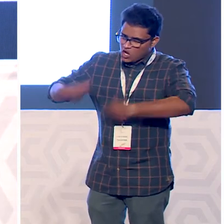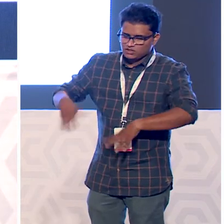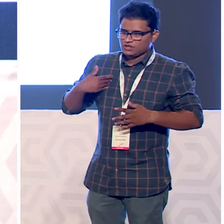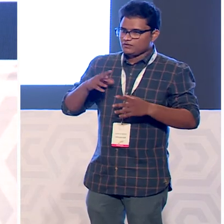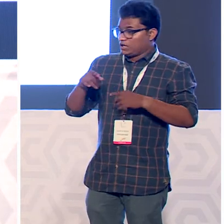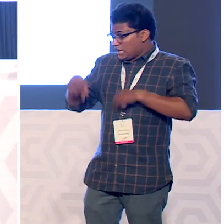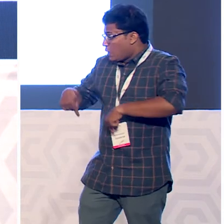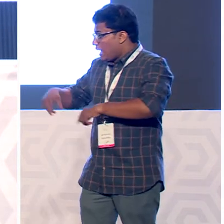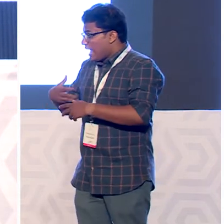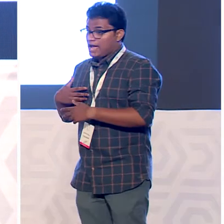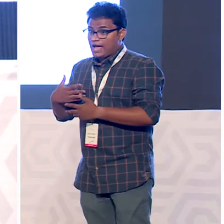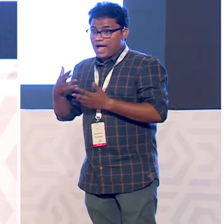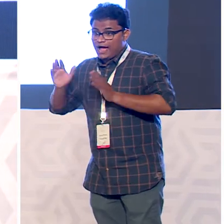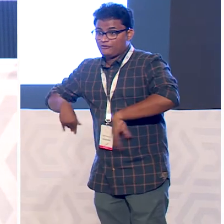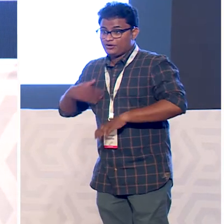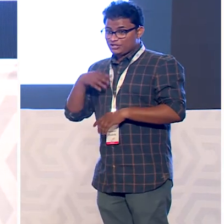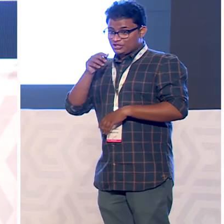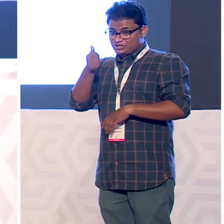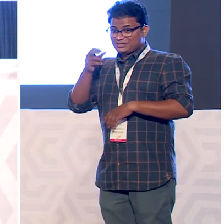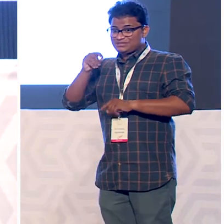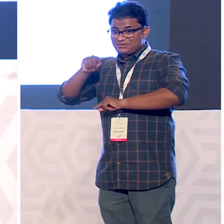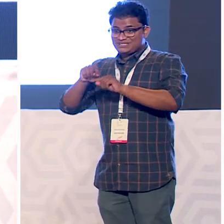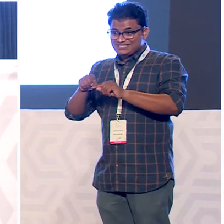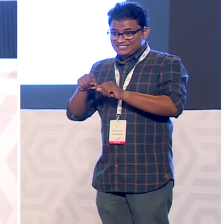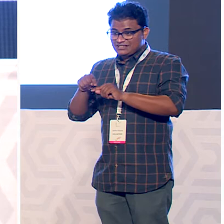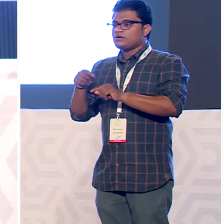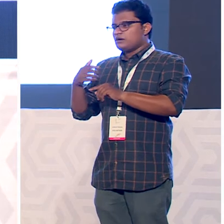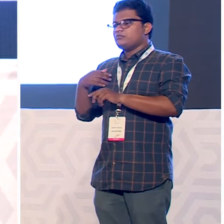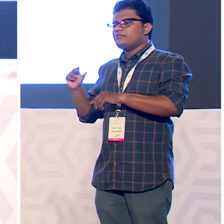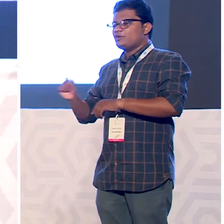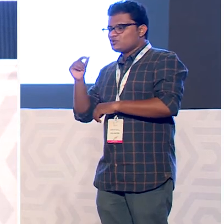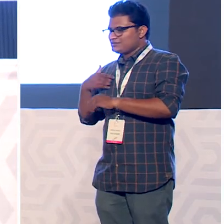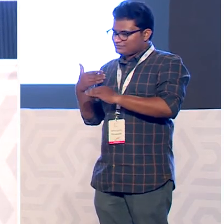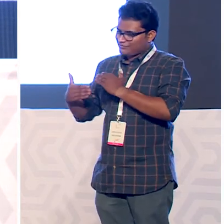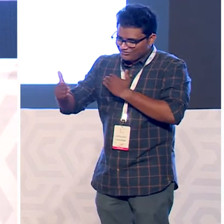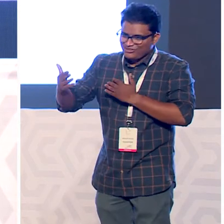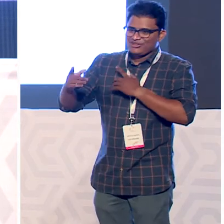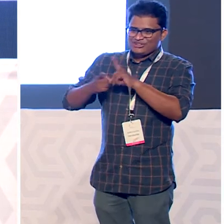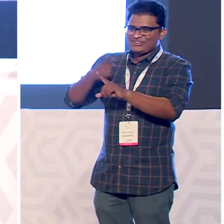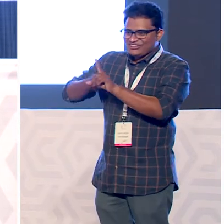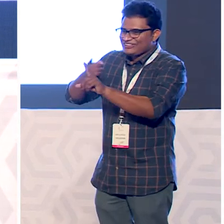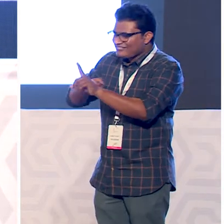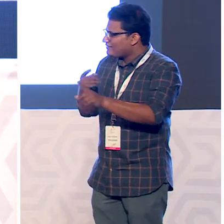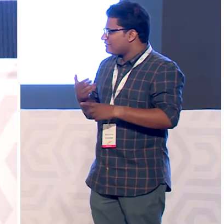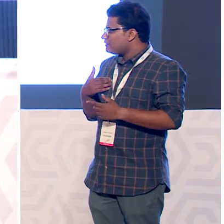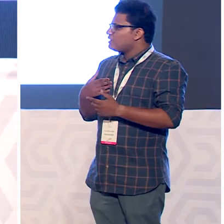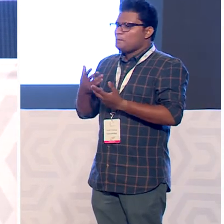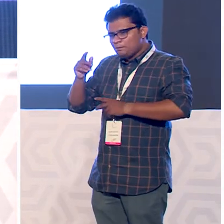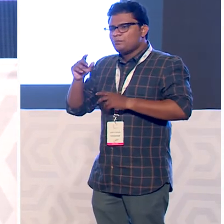percent was remaining i have been losing gradually over these years and people have seen me walk